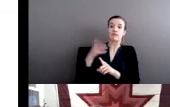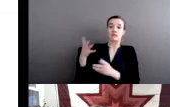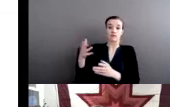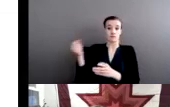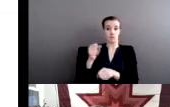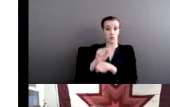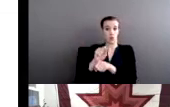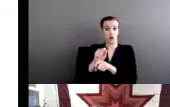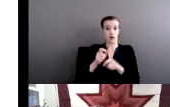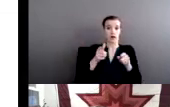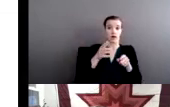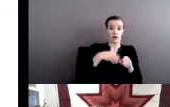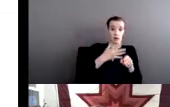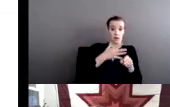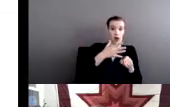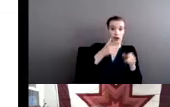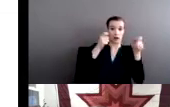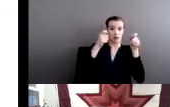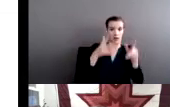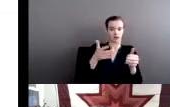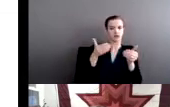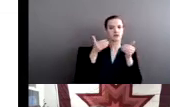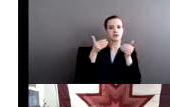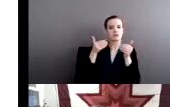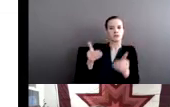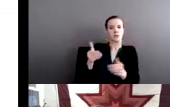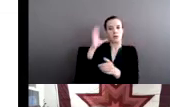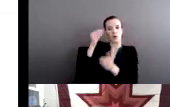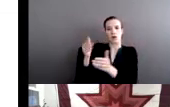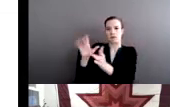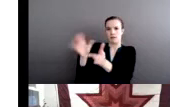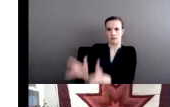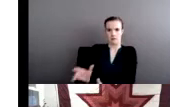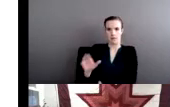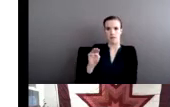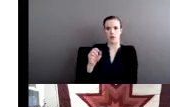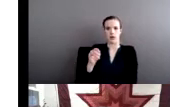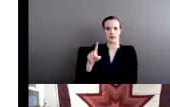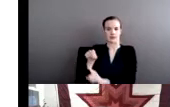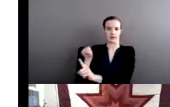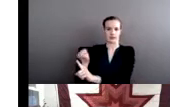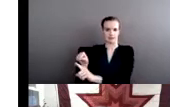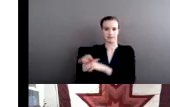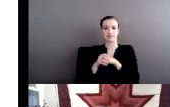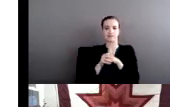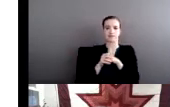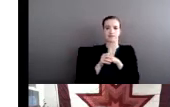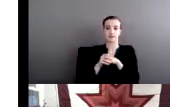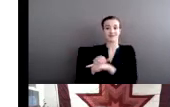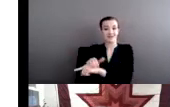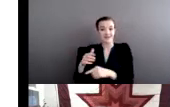assaulted him, molested him. And this young child bravely came forward